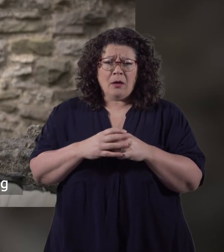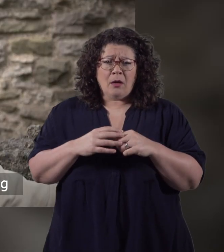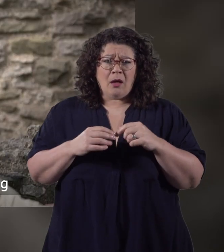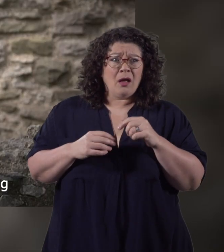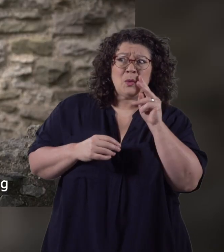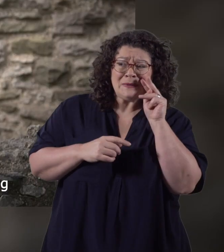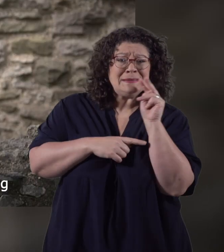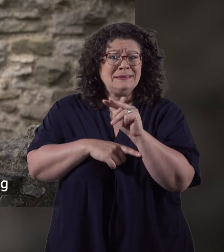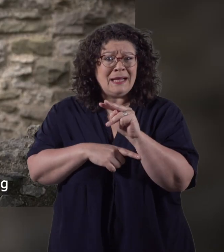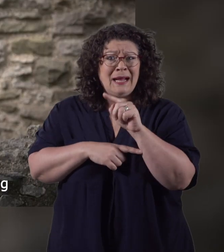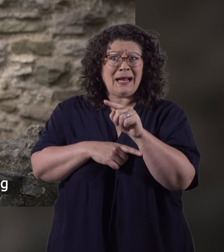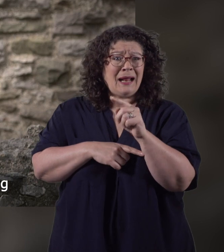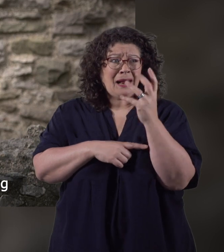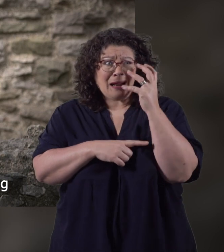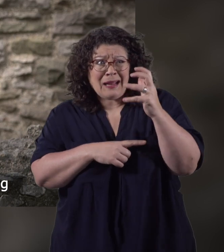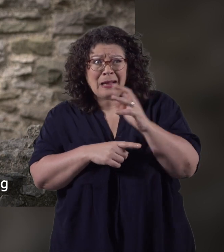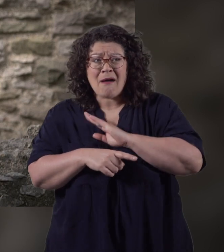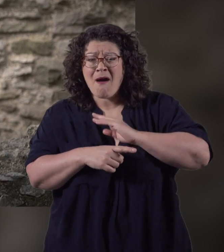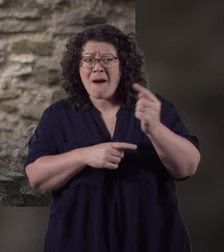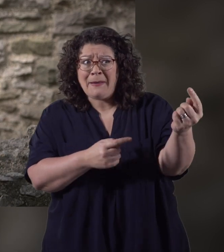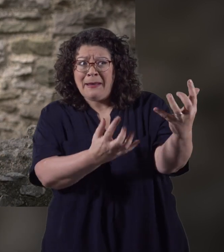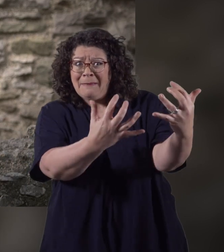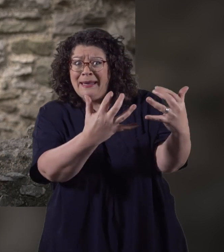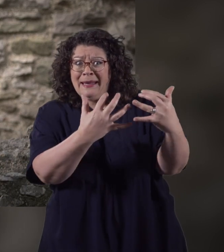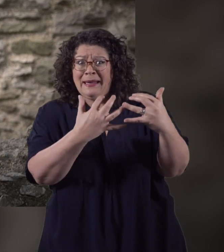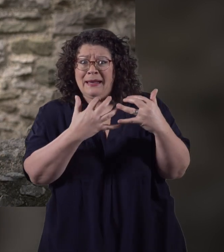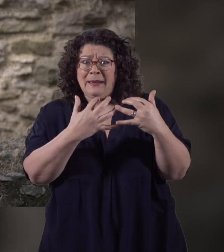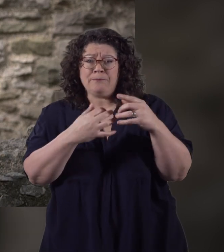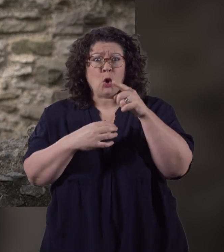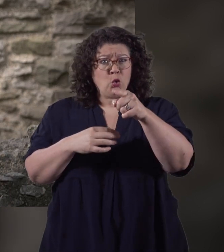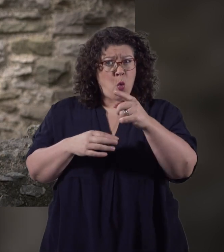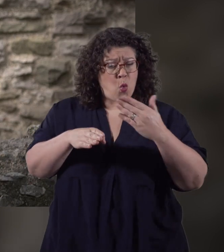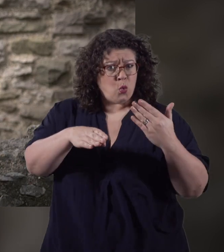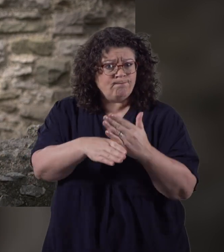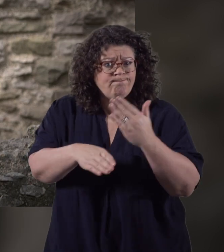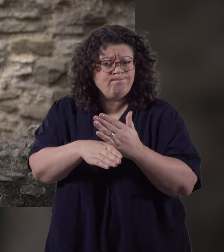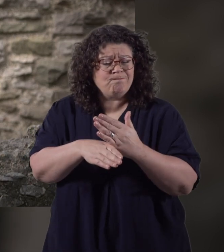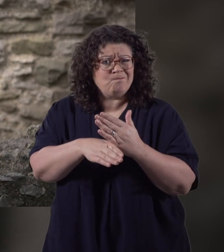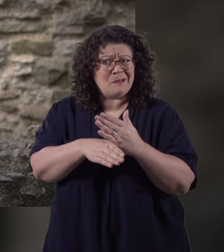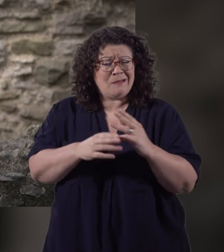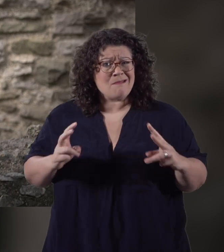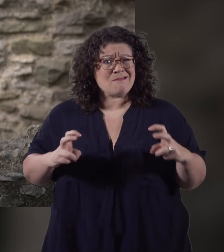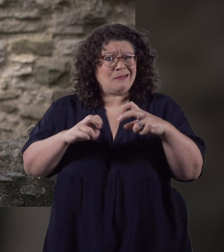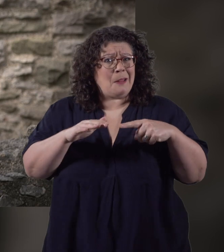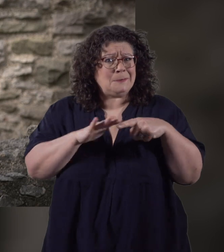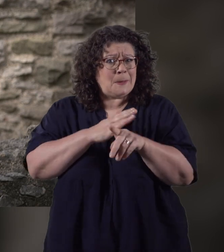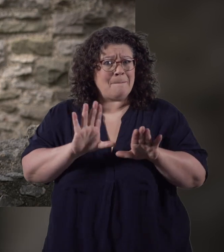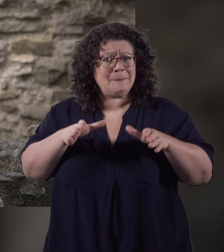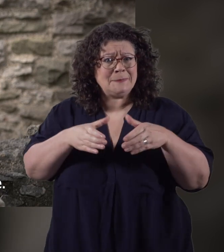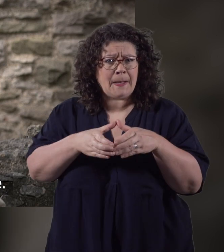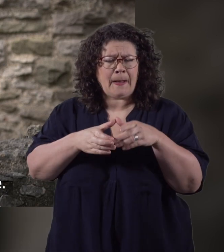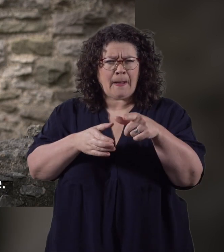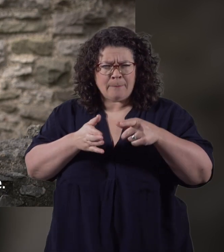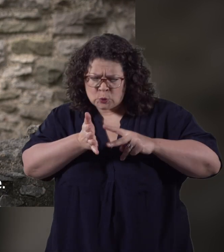we can see the king's army approaching. Your mission as the castle escape team